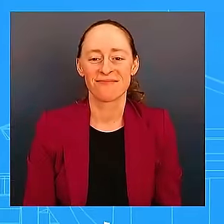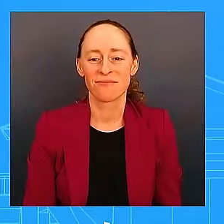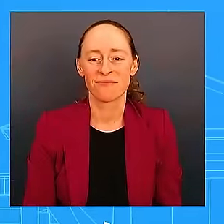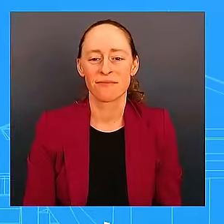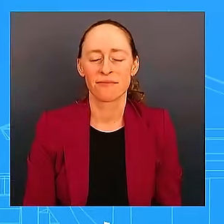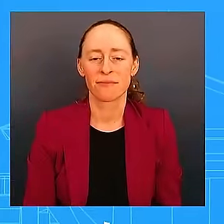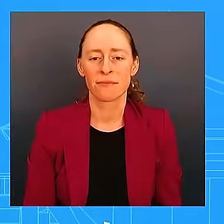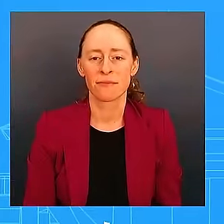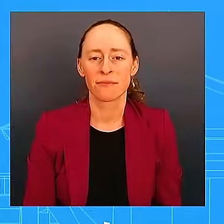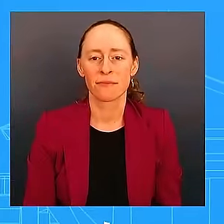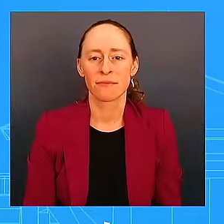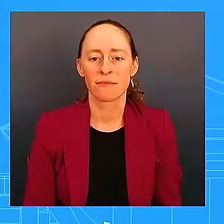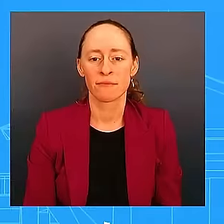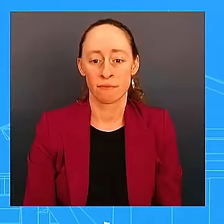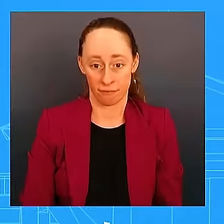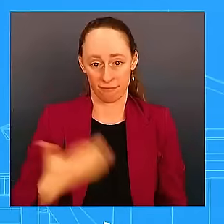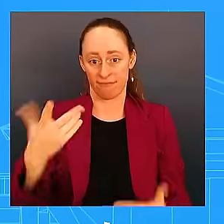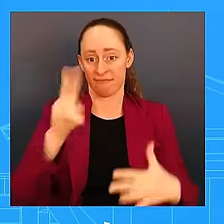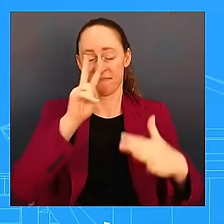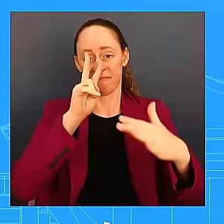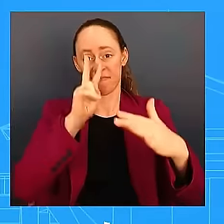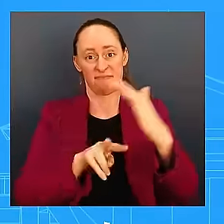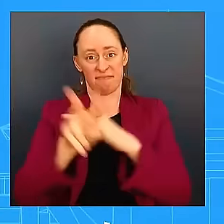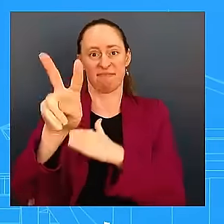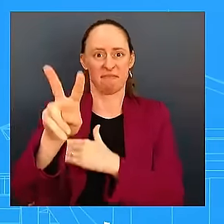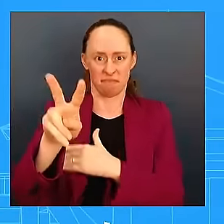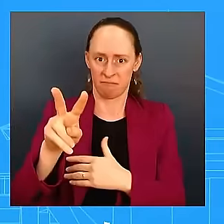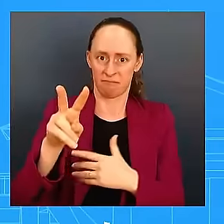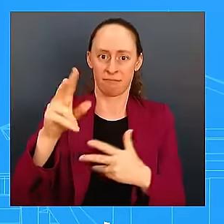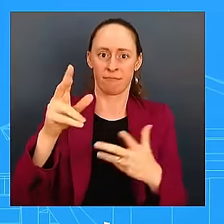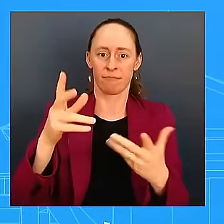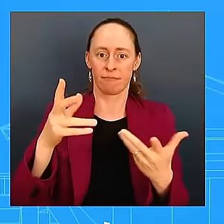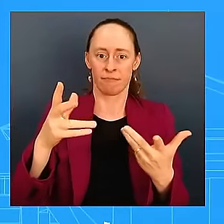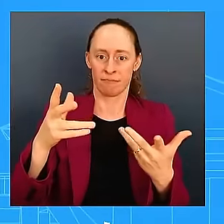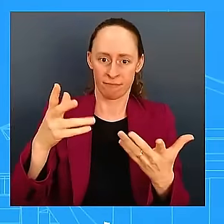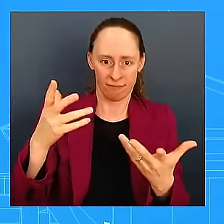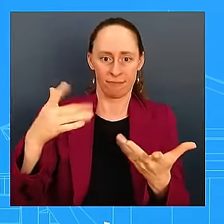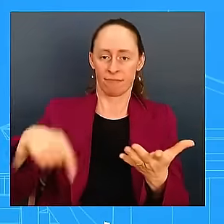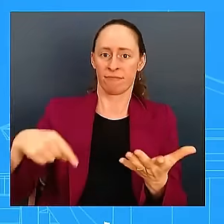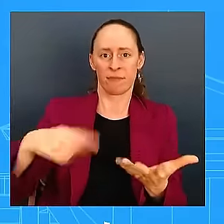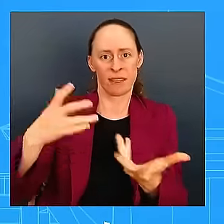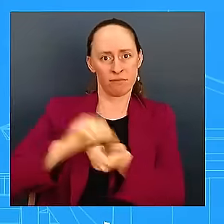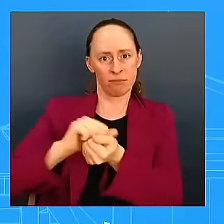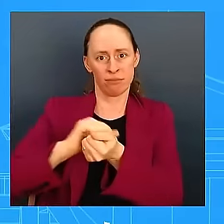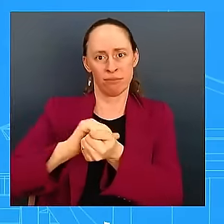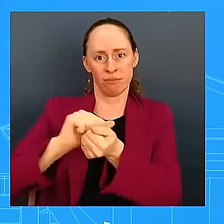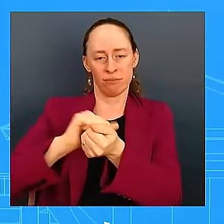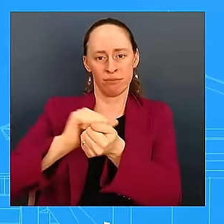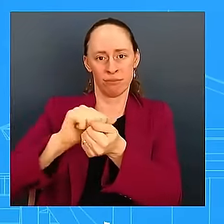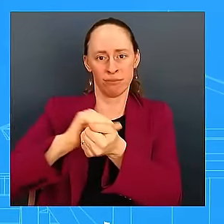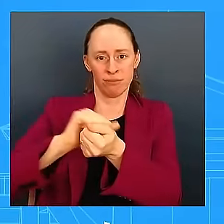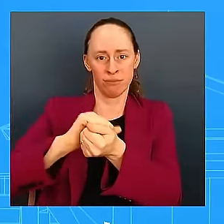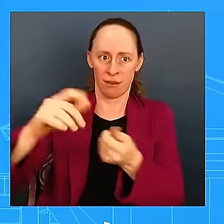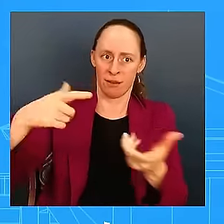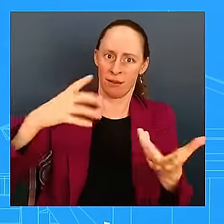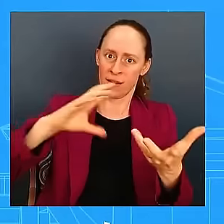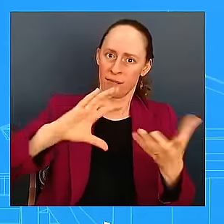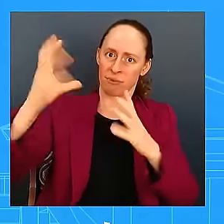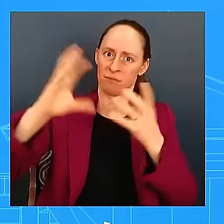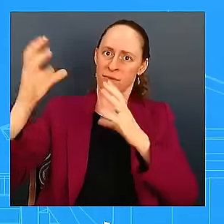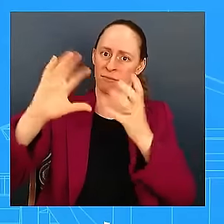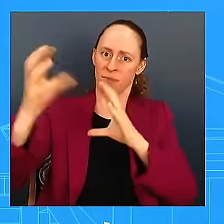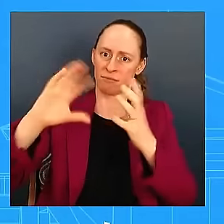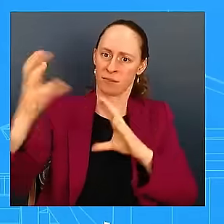disaster this year. So does FEMA have the resources to keep on responding to disaster after disaster like this? So we have